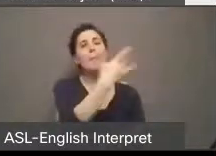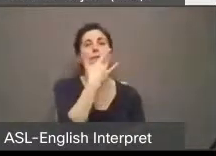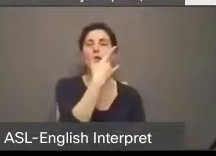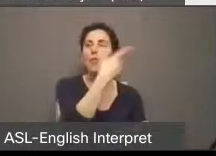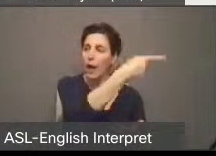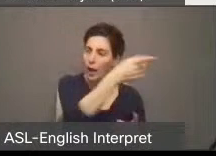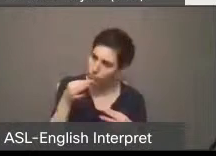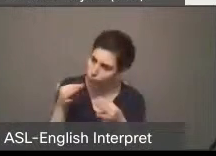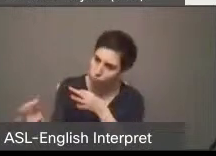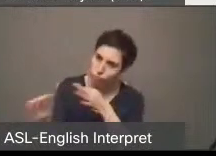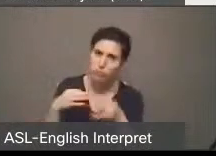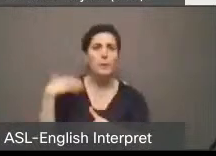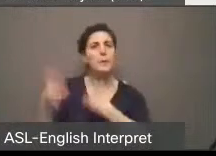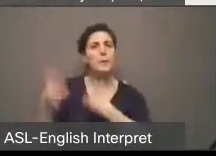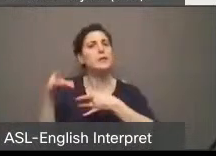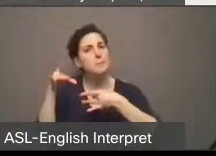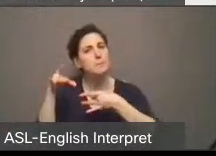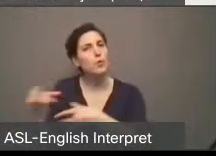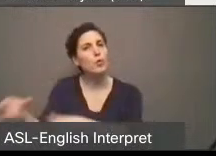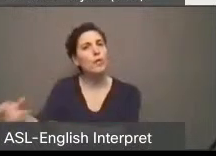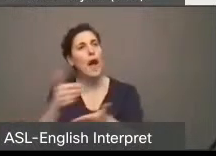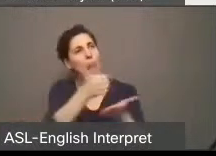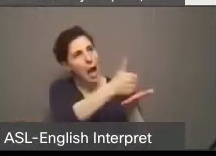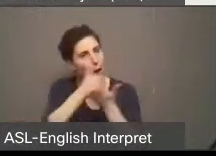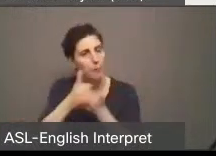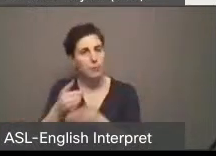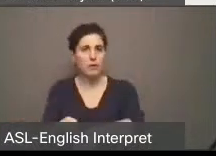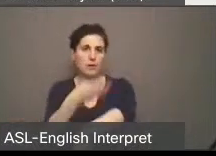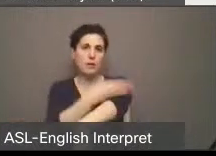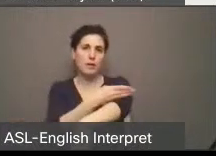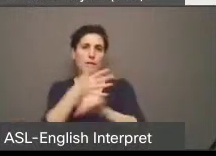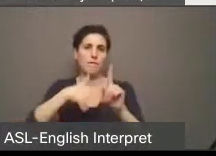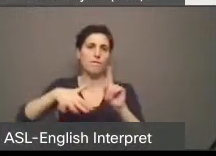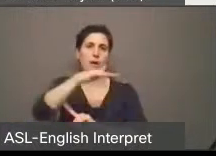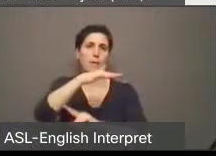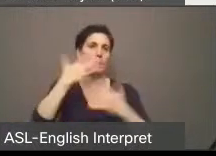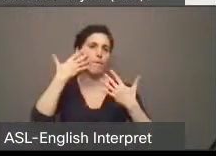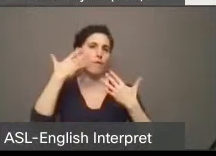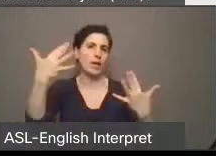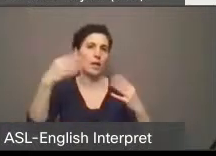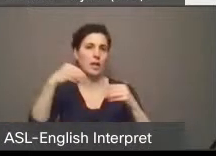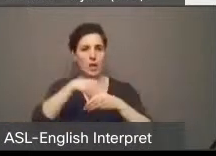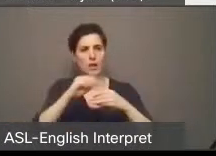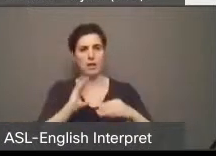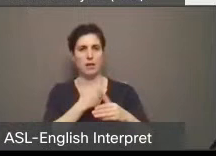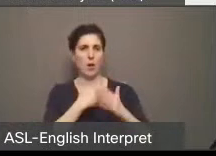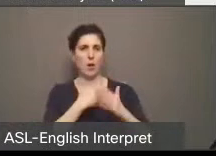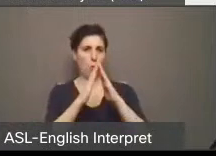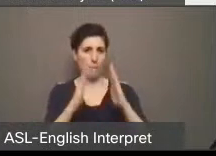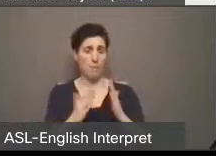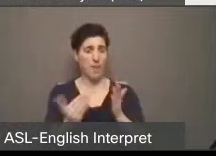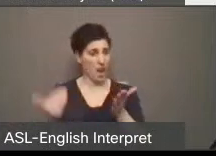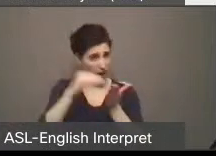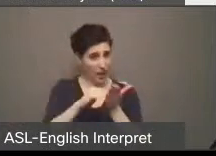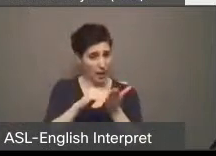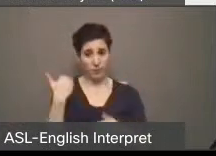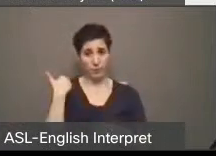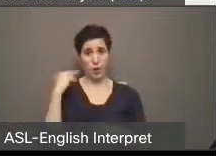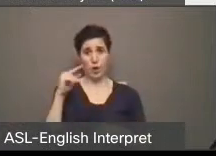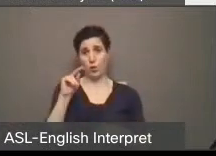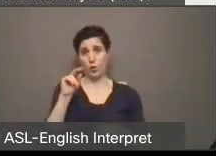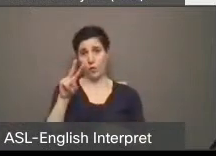to finish in the process of switching fuels. Again, in the November 19, 2021